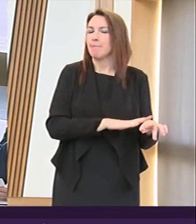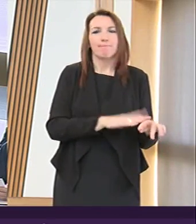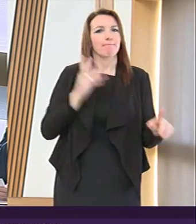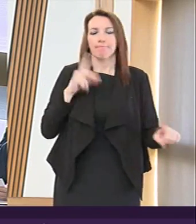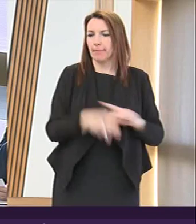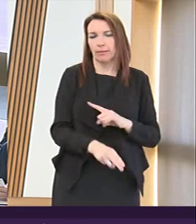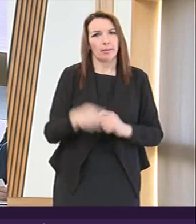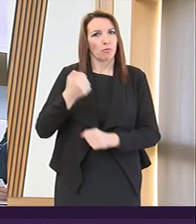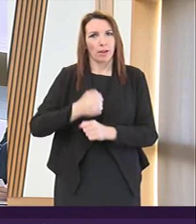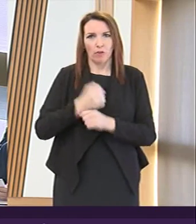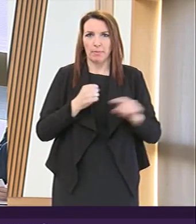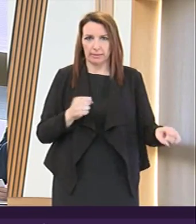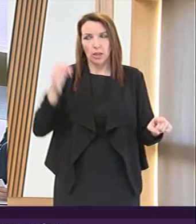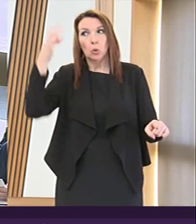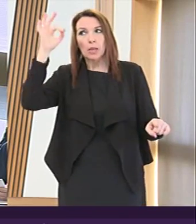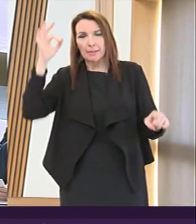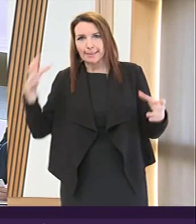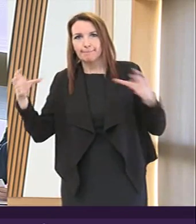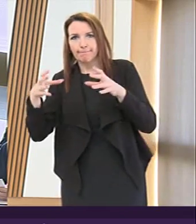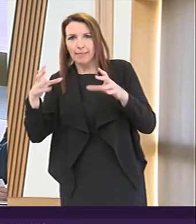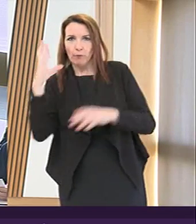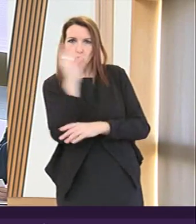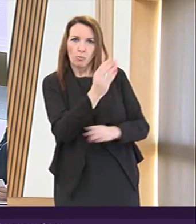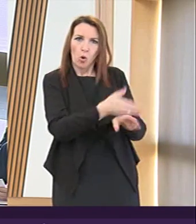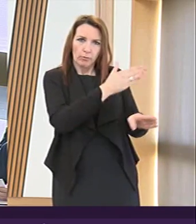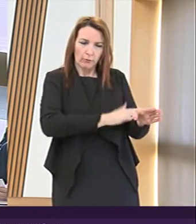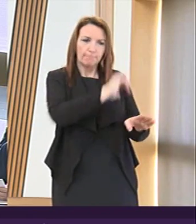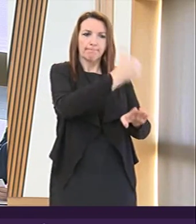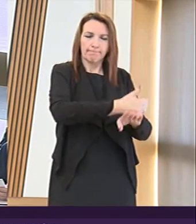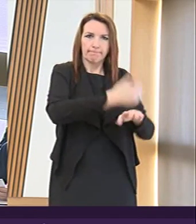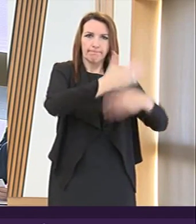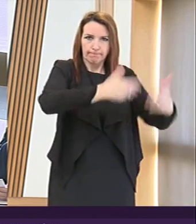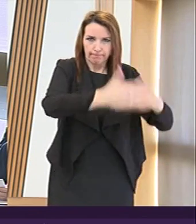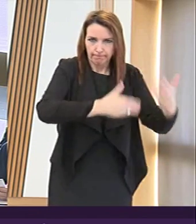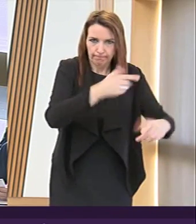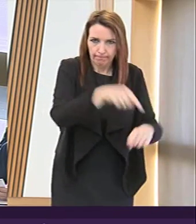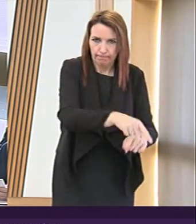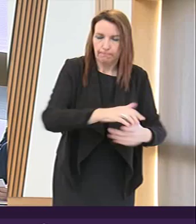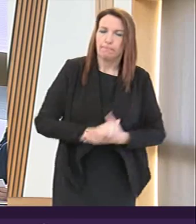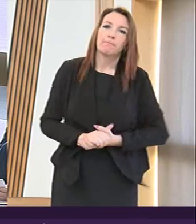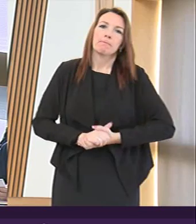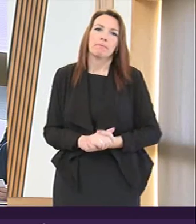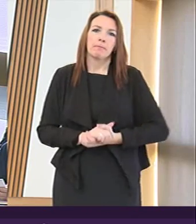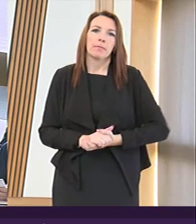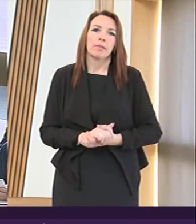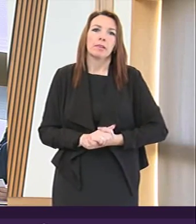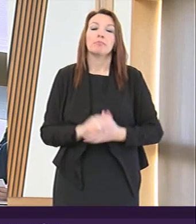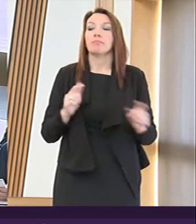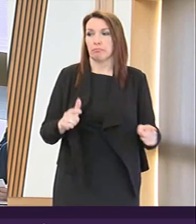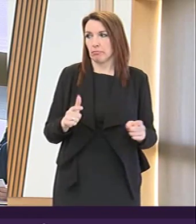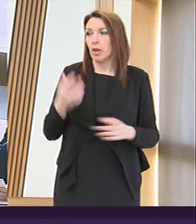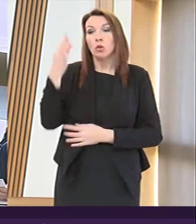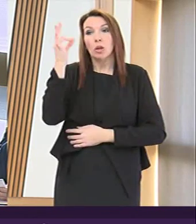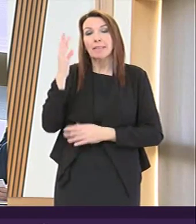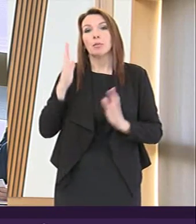Government for the lead committee to report prior to the instrument coming into force than the standing orders permit. The lead committee